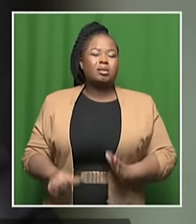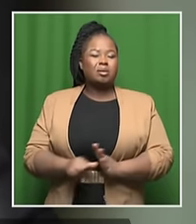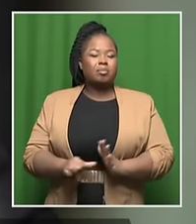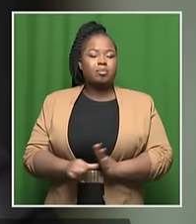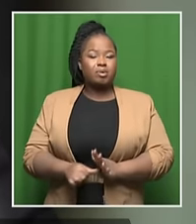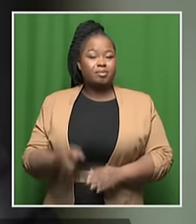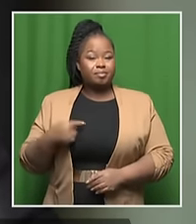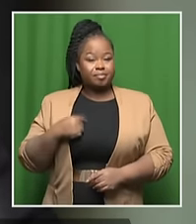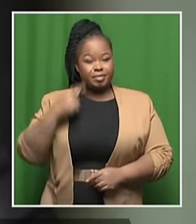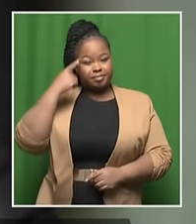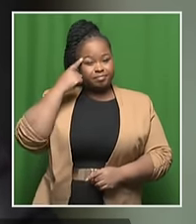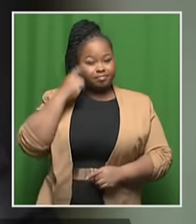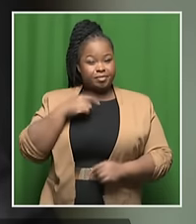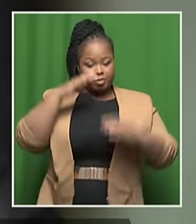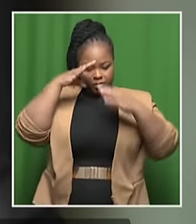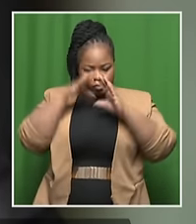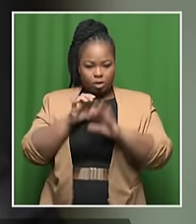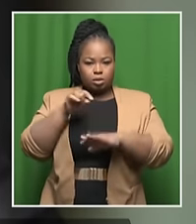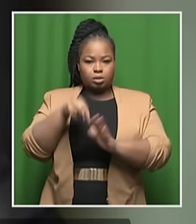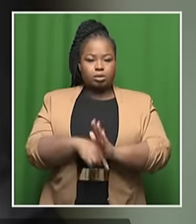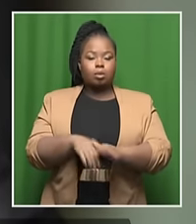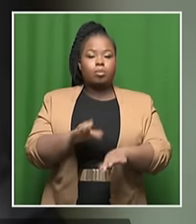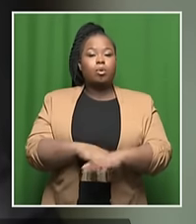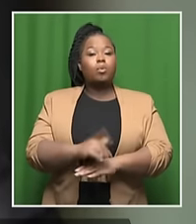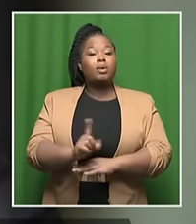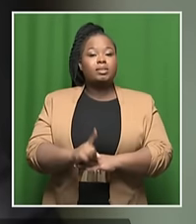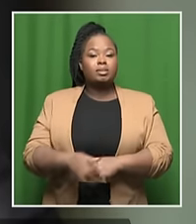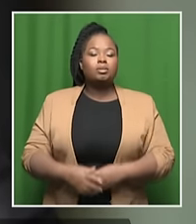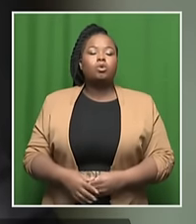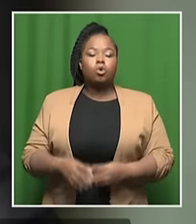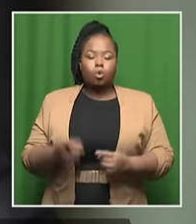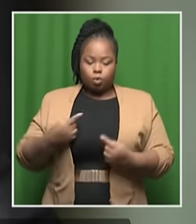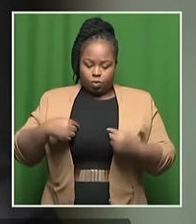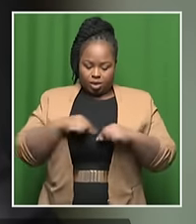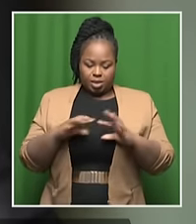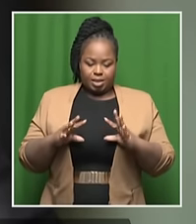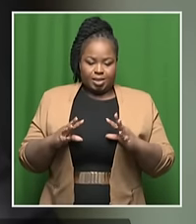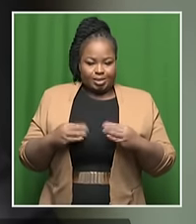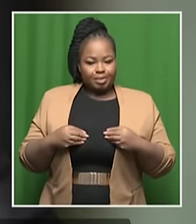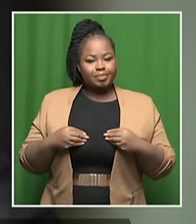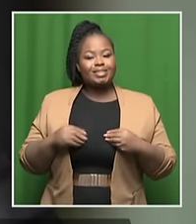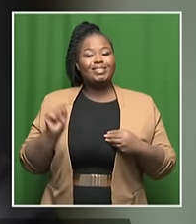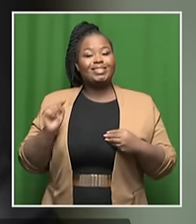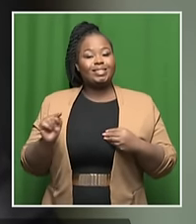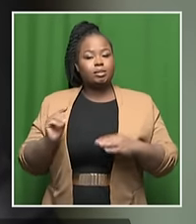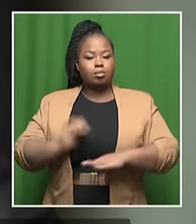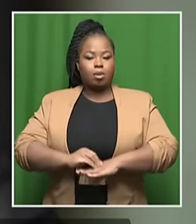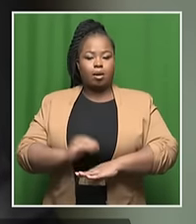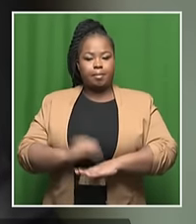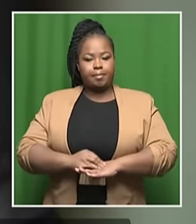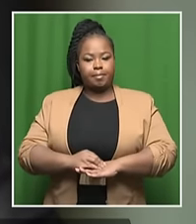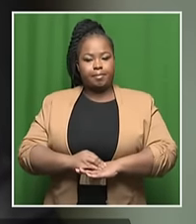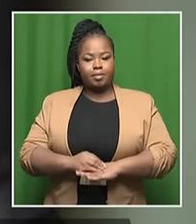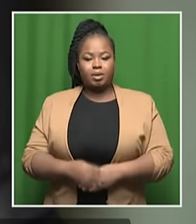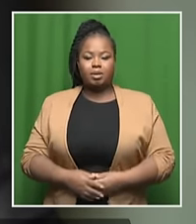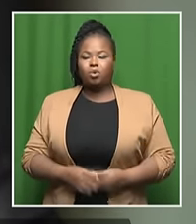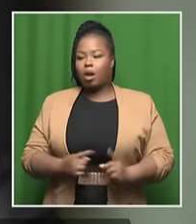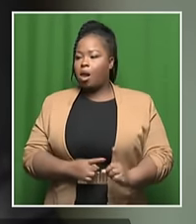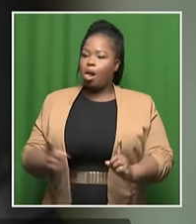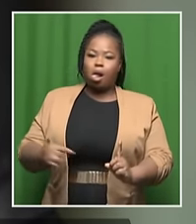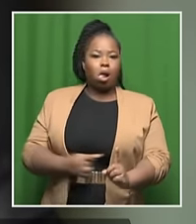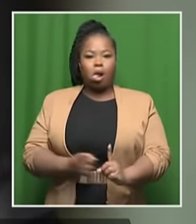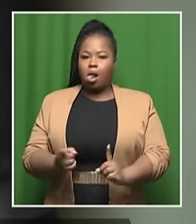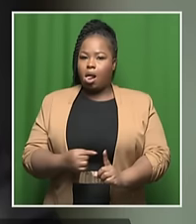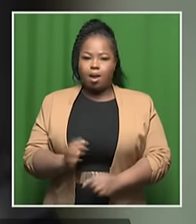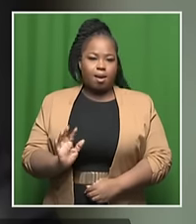that I think that we need to focus on first is to say that we acknowledge that this is a crisis, stop tripling around